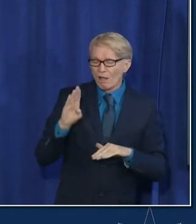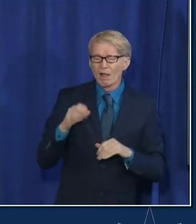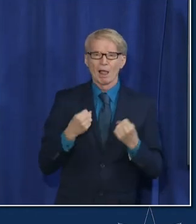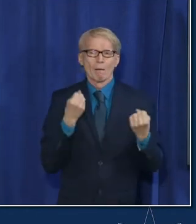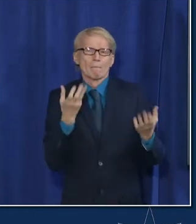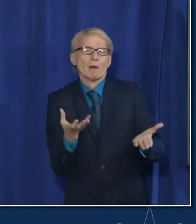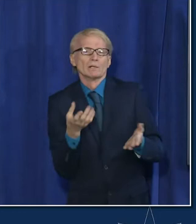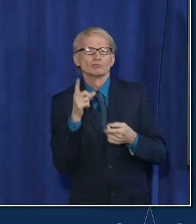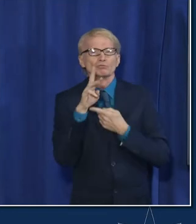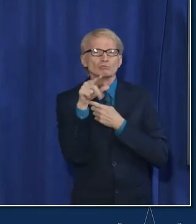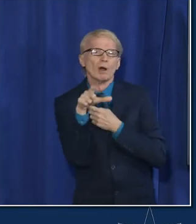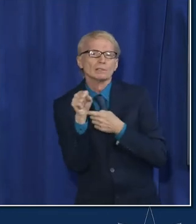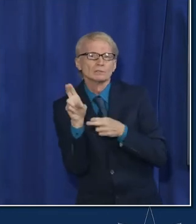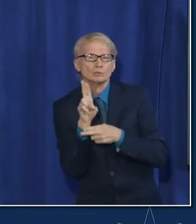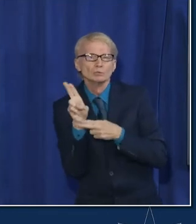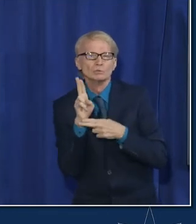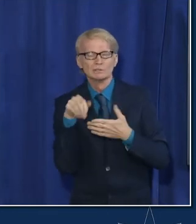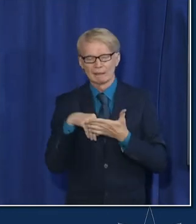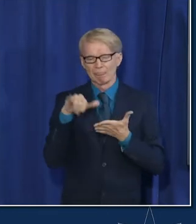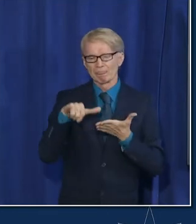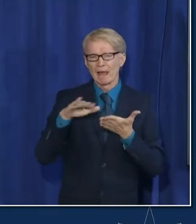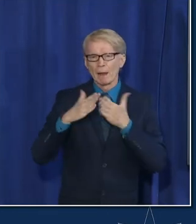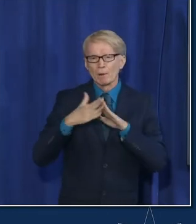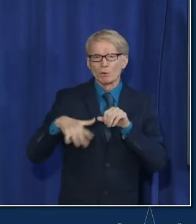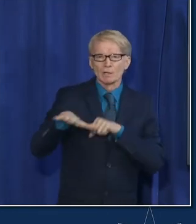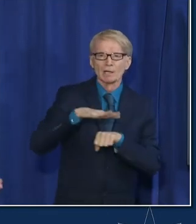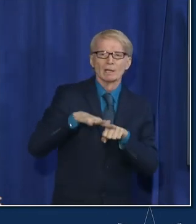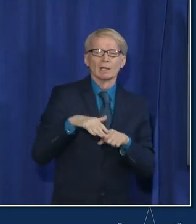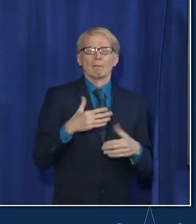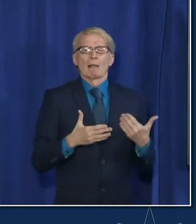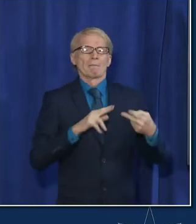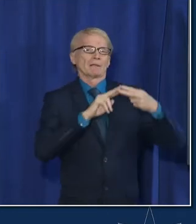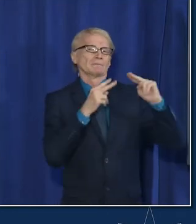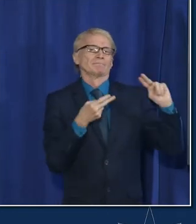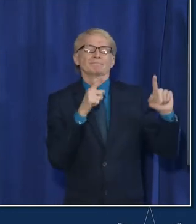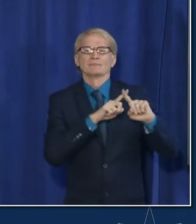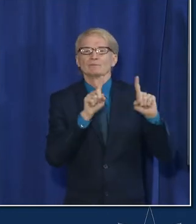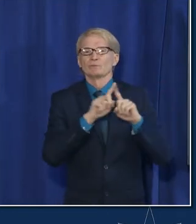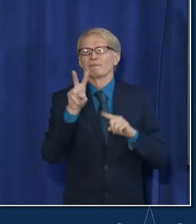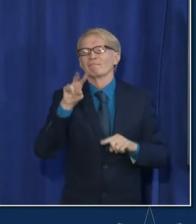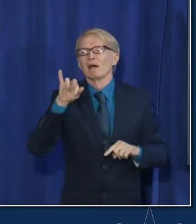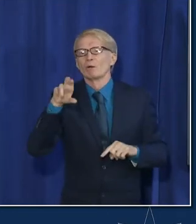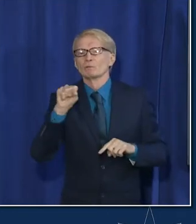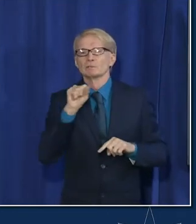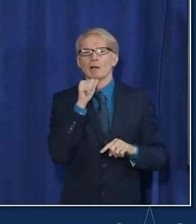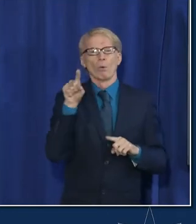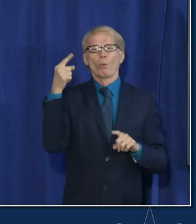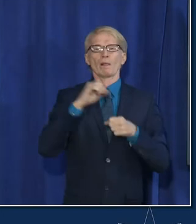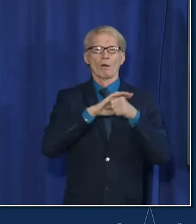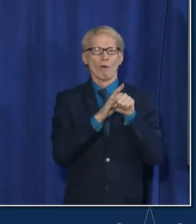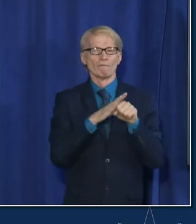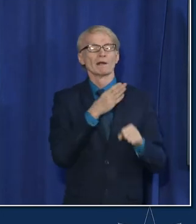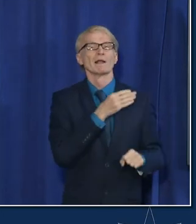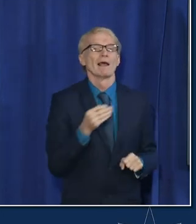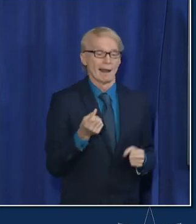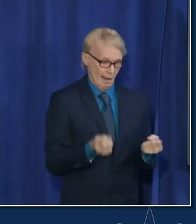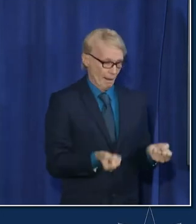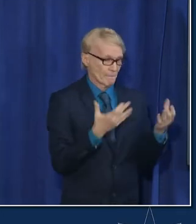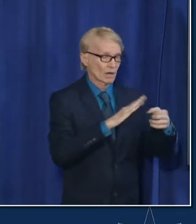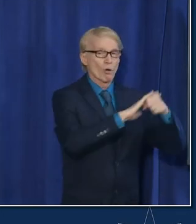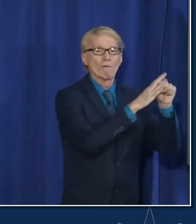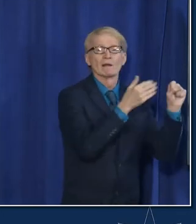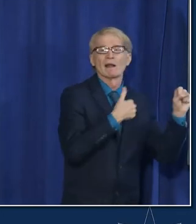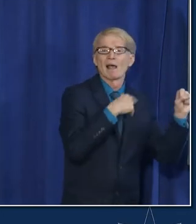opioids uh levels of all different variants um not variants different viruses uh levels of covid and here even um we're working